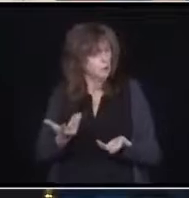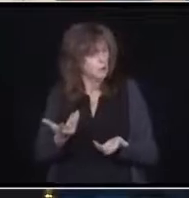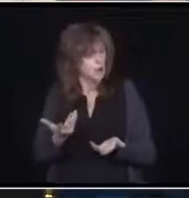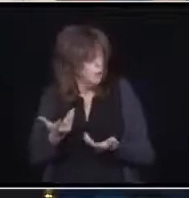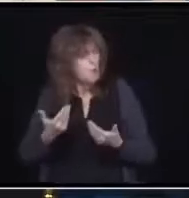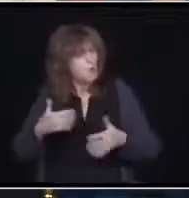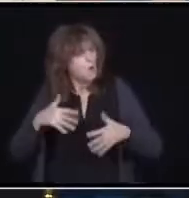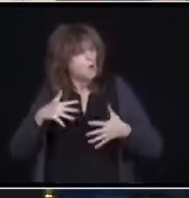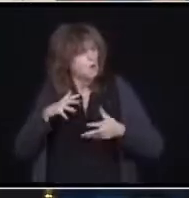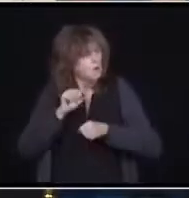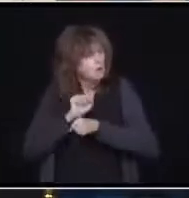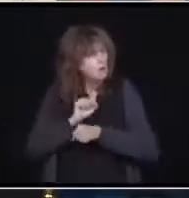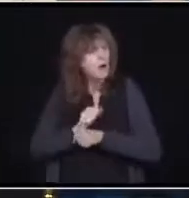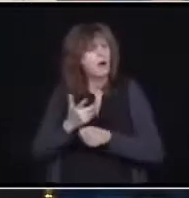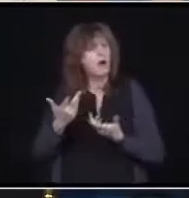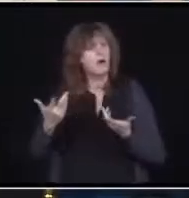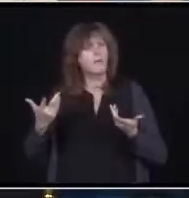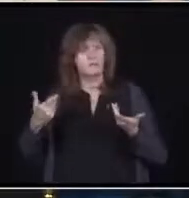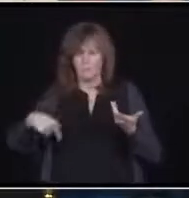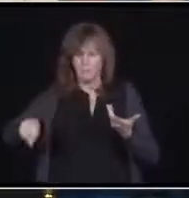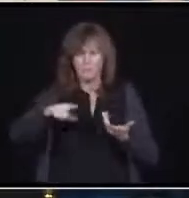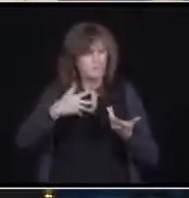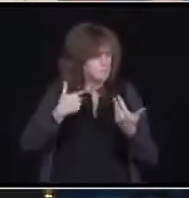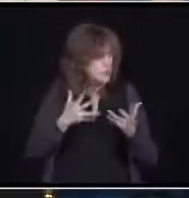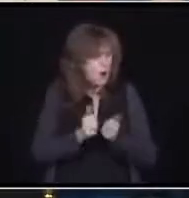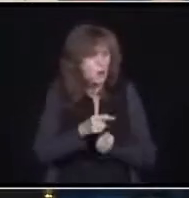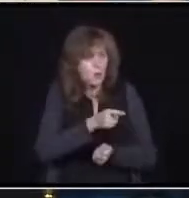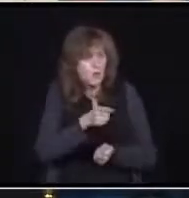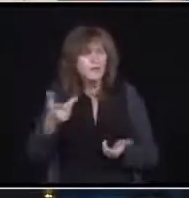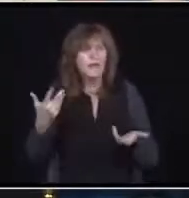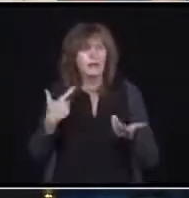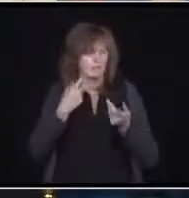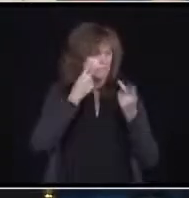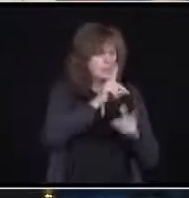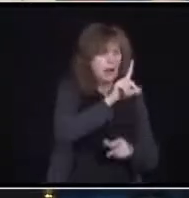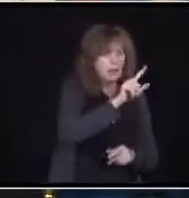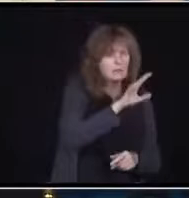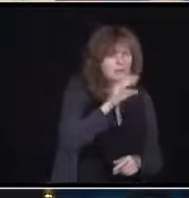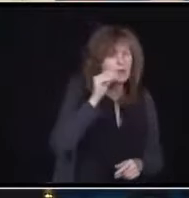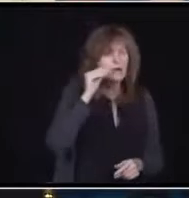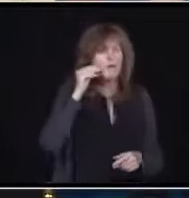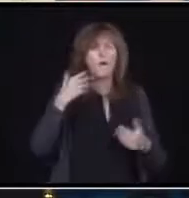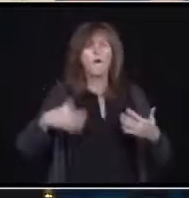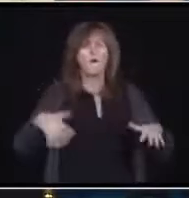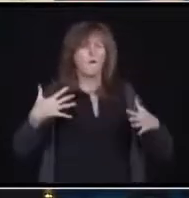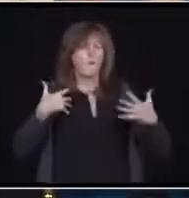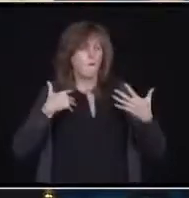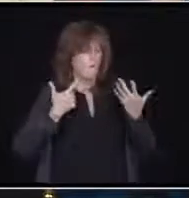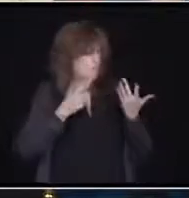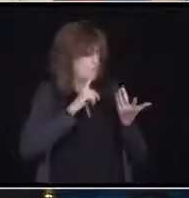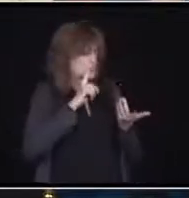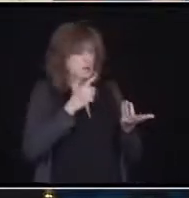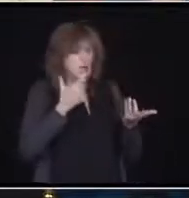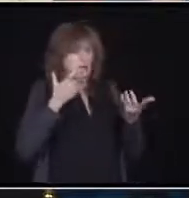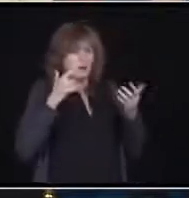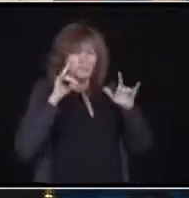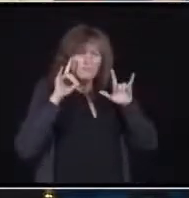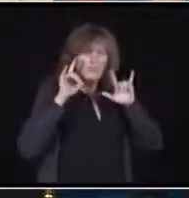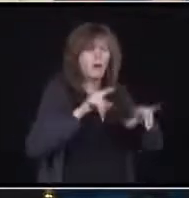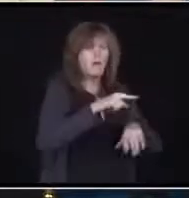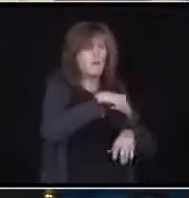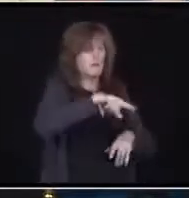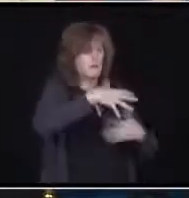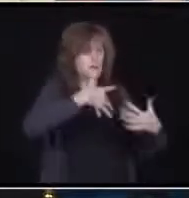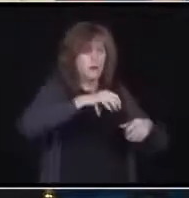and go visit a long-term care, I love these people. They work their backs off for us. And